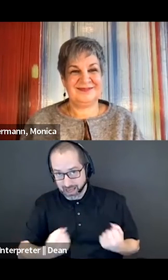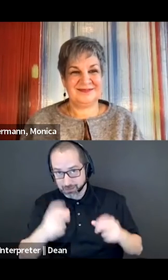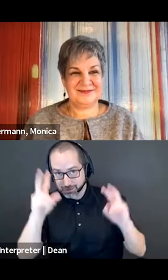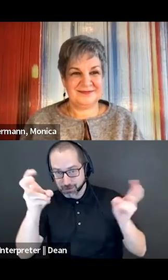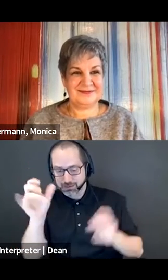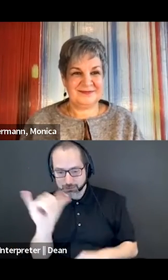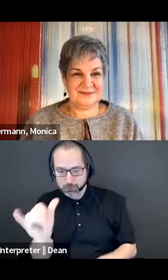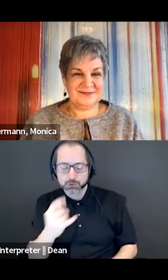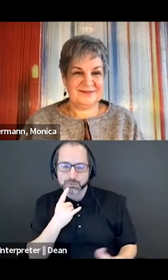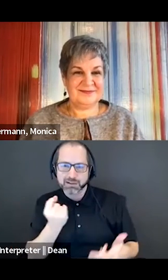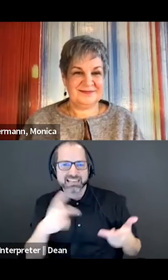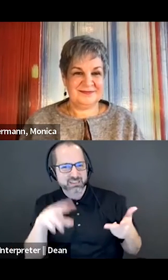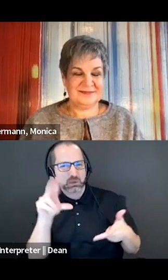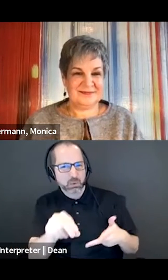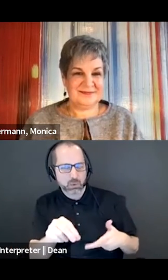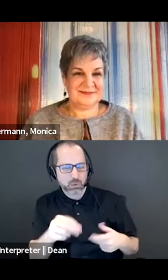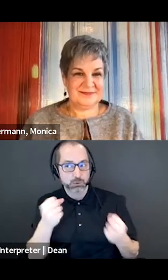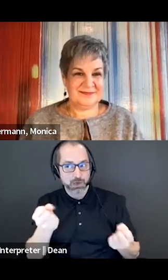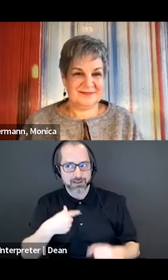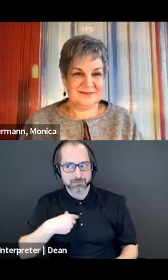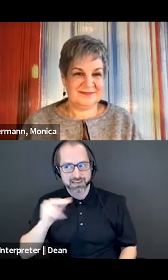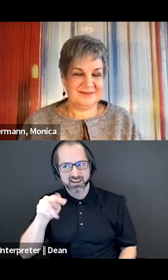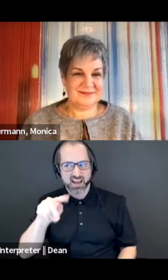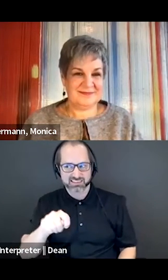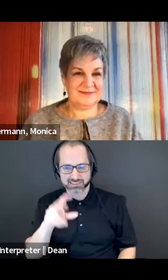I do as well. Megan?